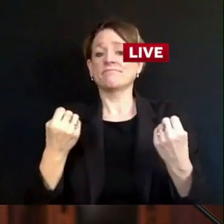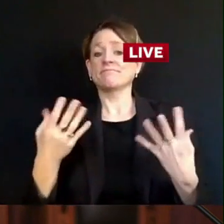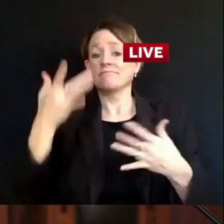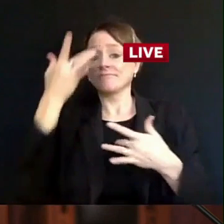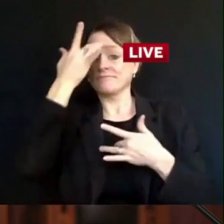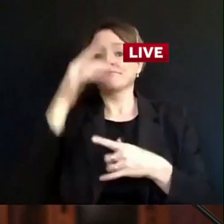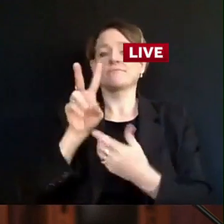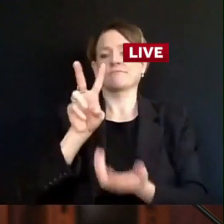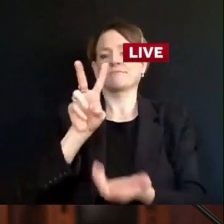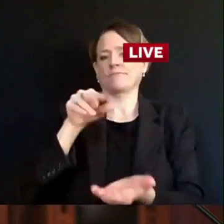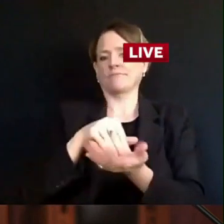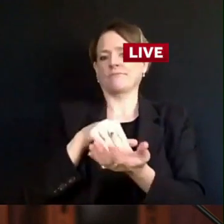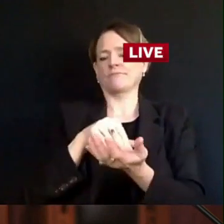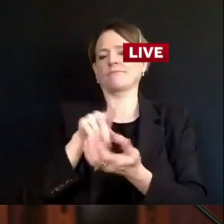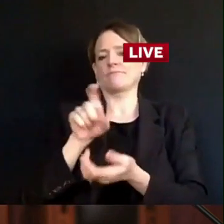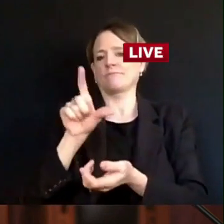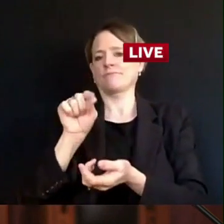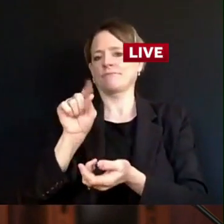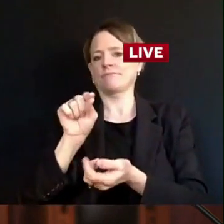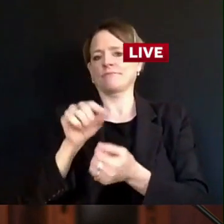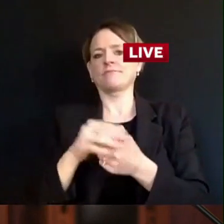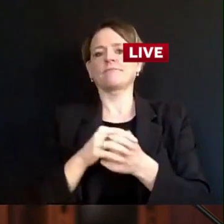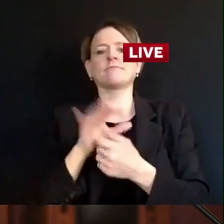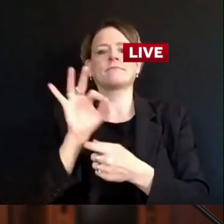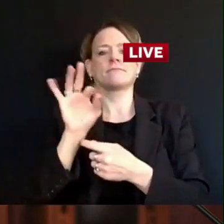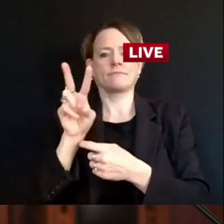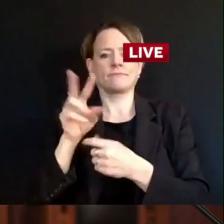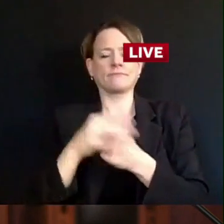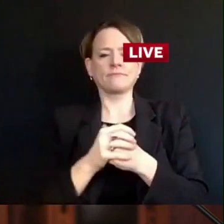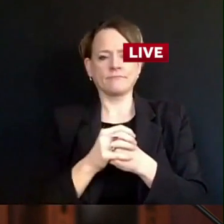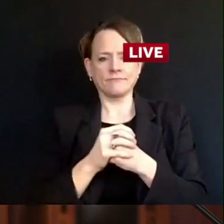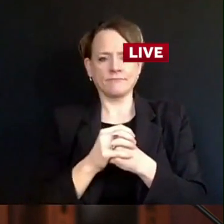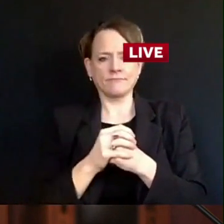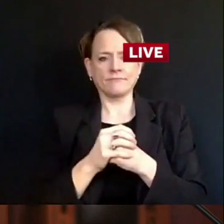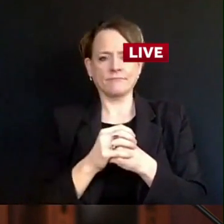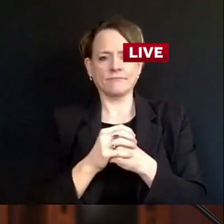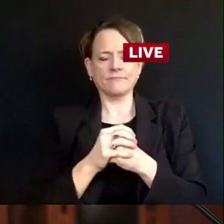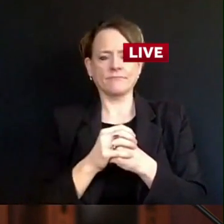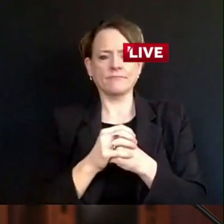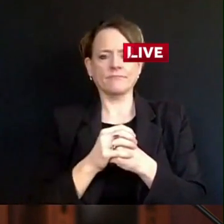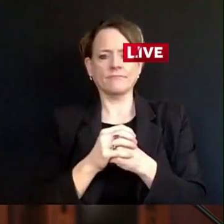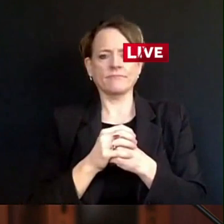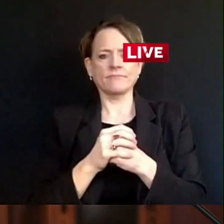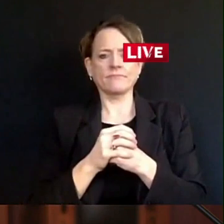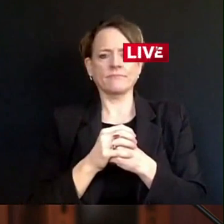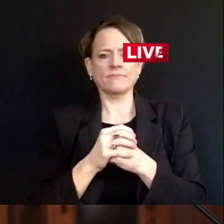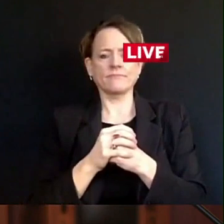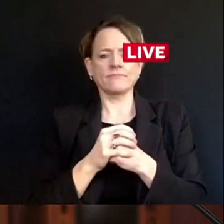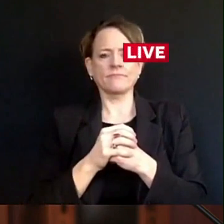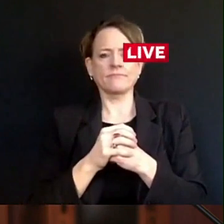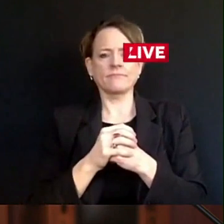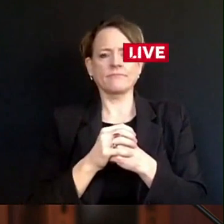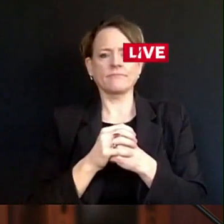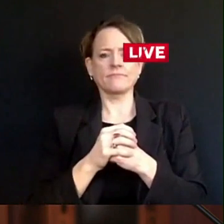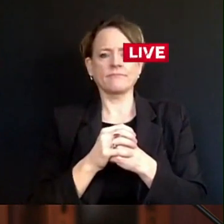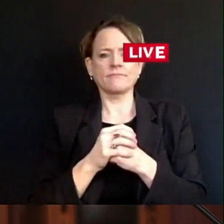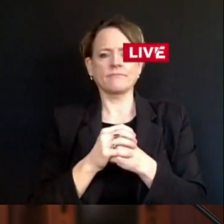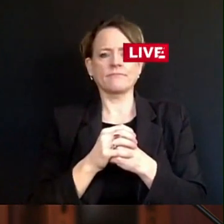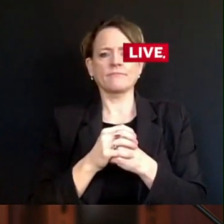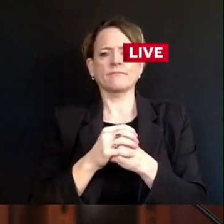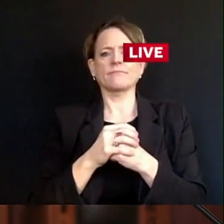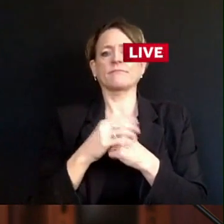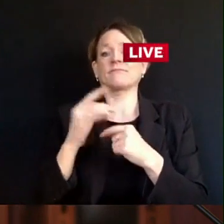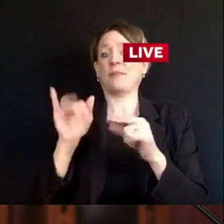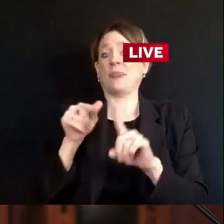44% of our cases have been confirmed in the past month. 66% in the past two months.